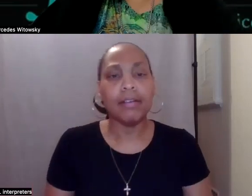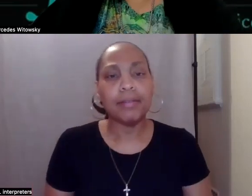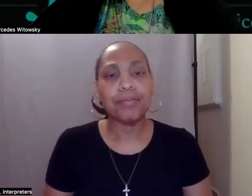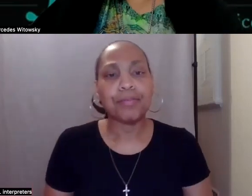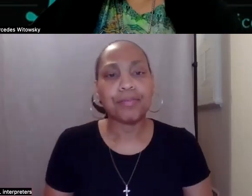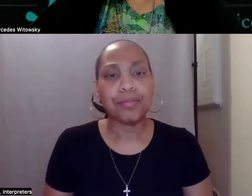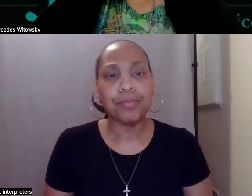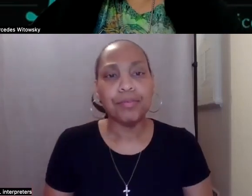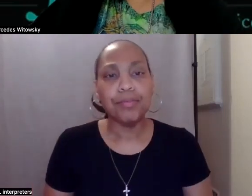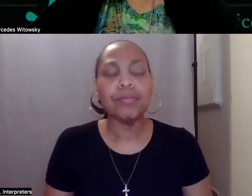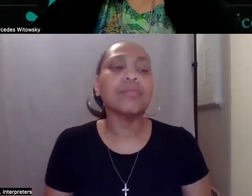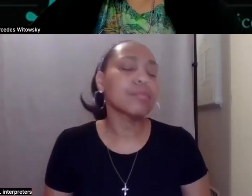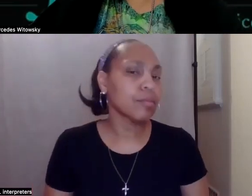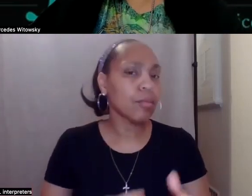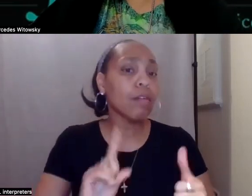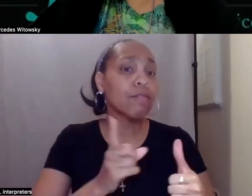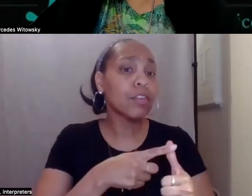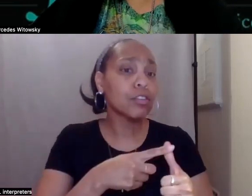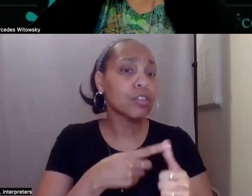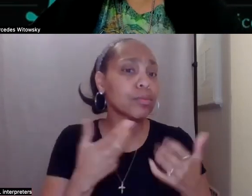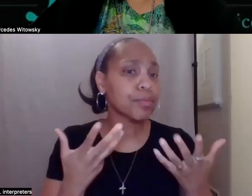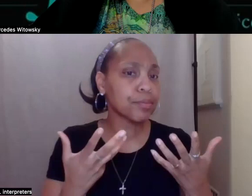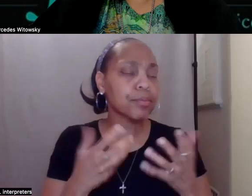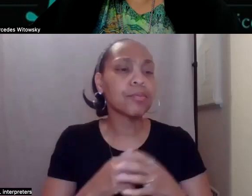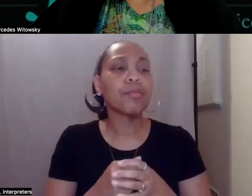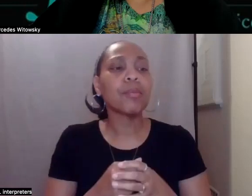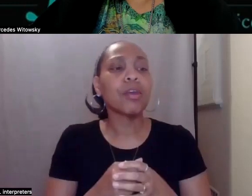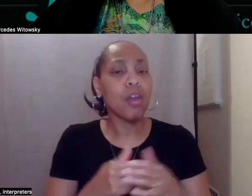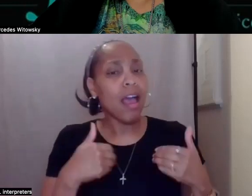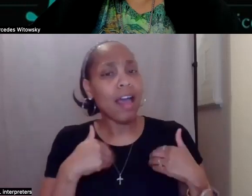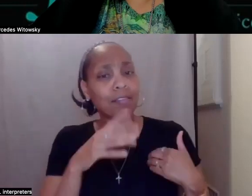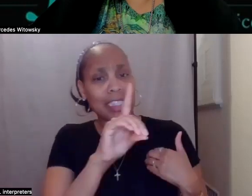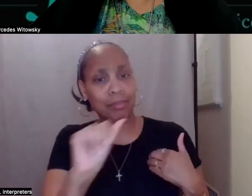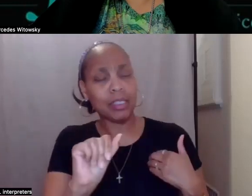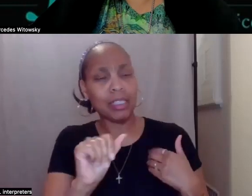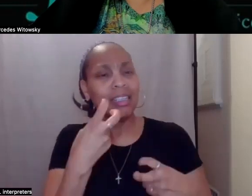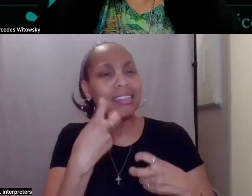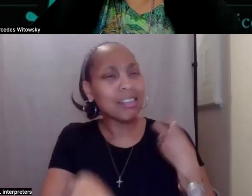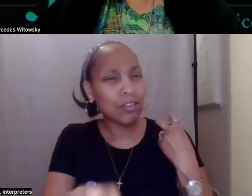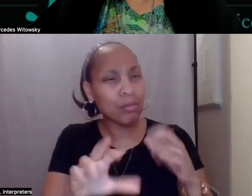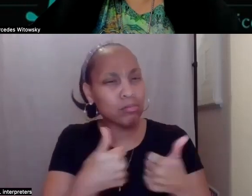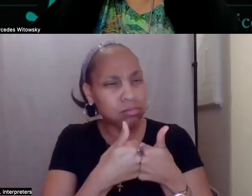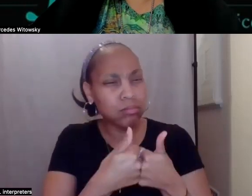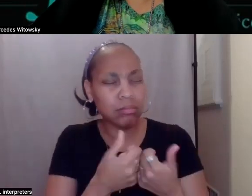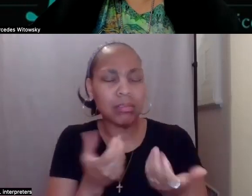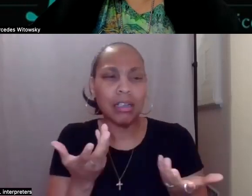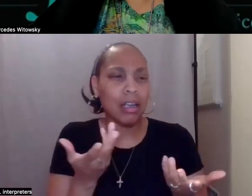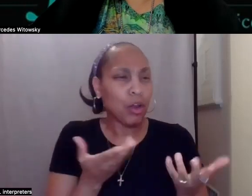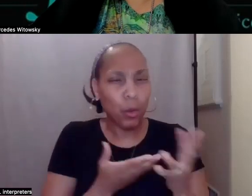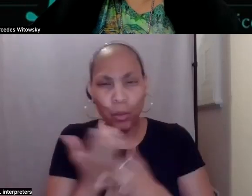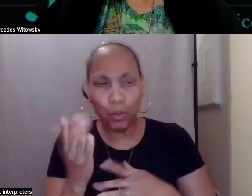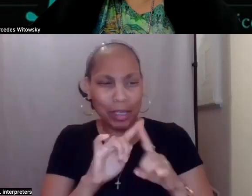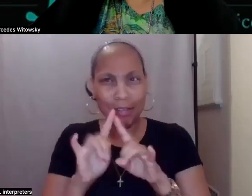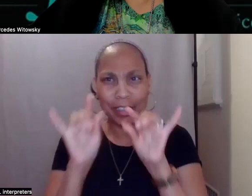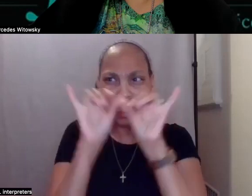The first thing is, when you have a disability, it's very difficult to navigate some of these systems and procedures.